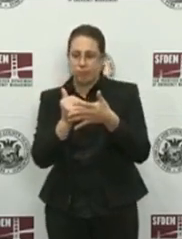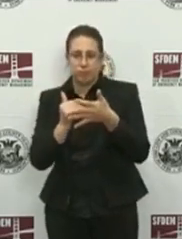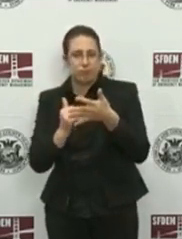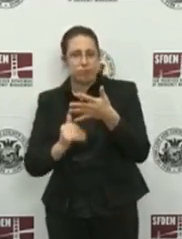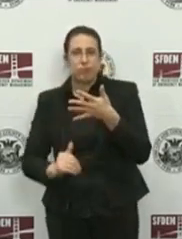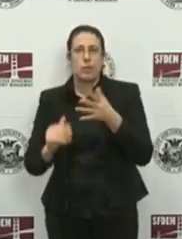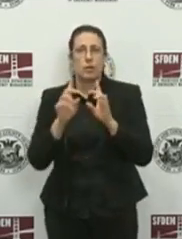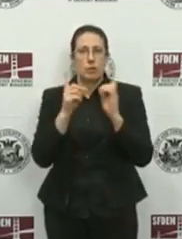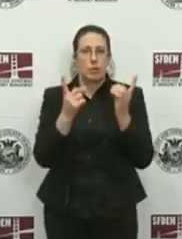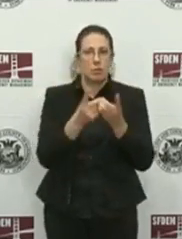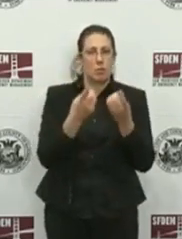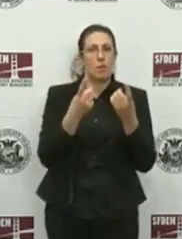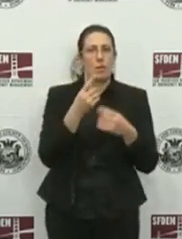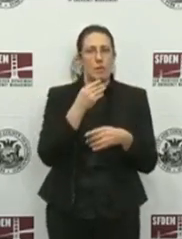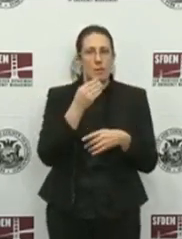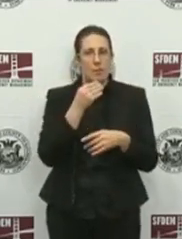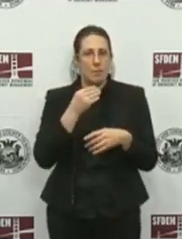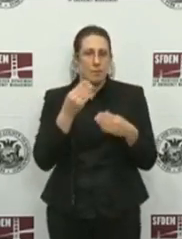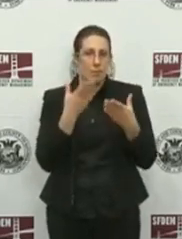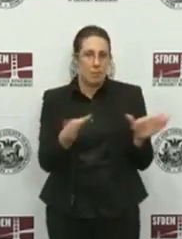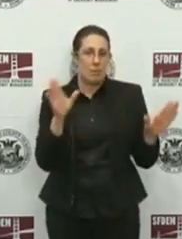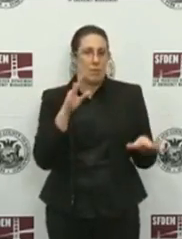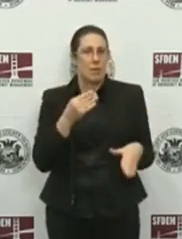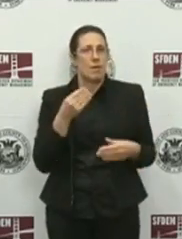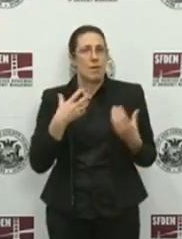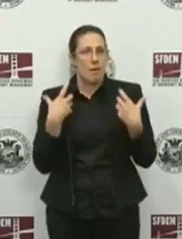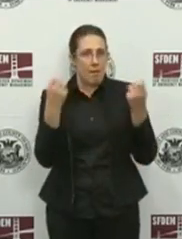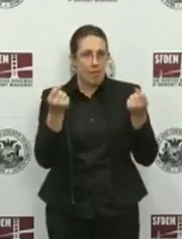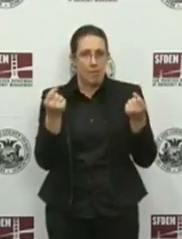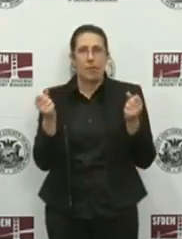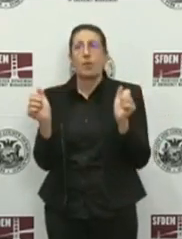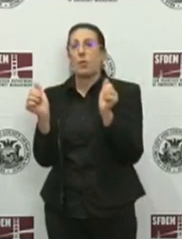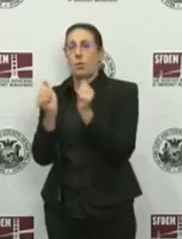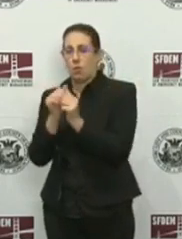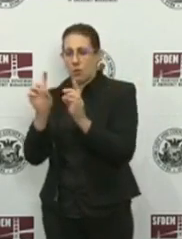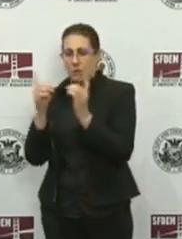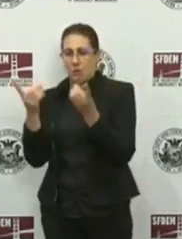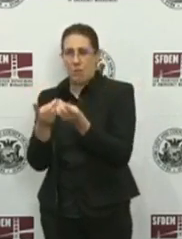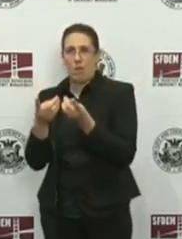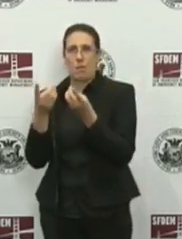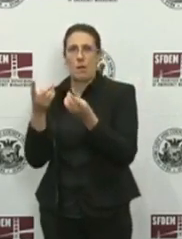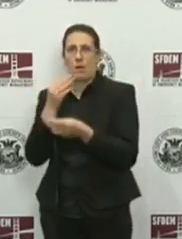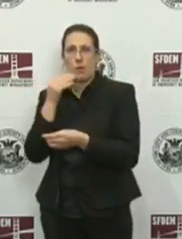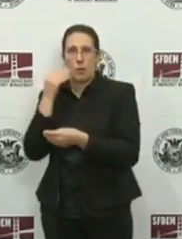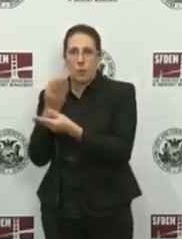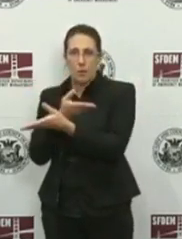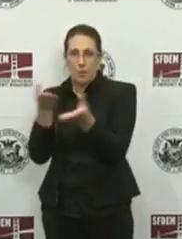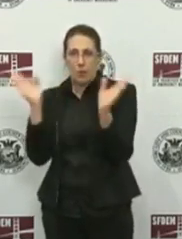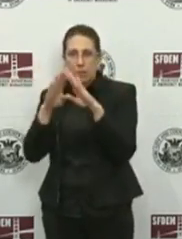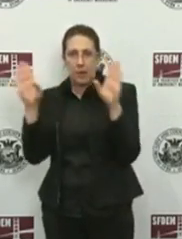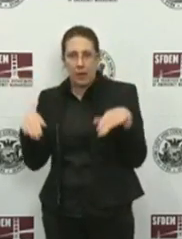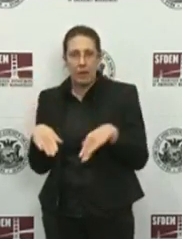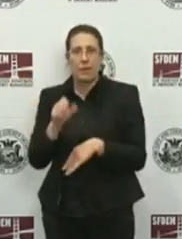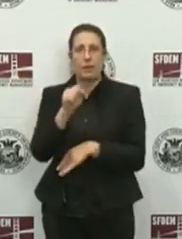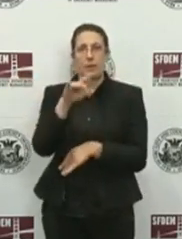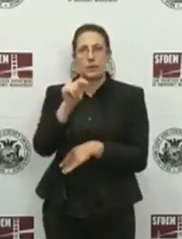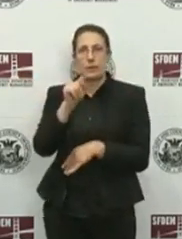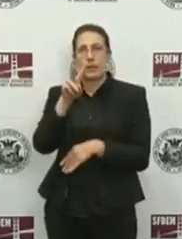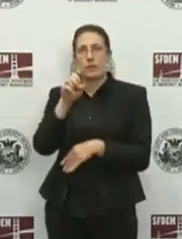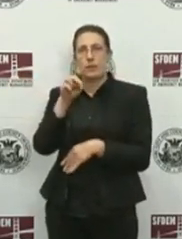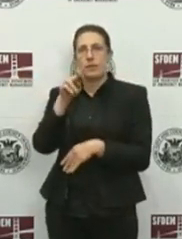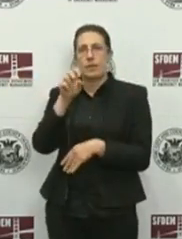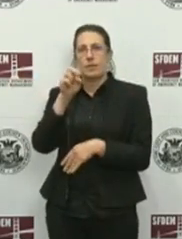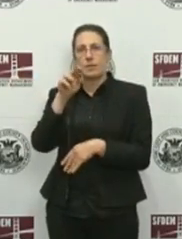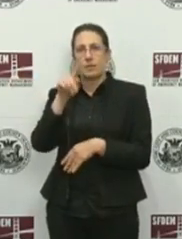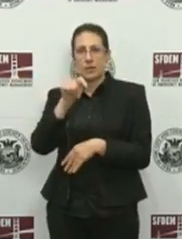with the Department of Homelessness and Supportive Housing and with the operator of MSC South, the St. Vincent de Paul Society, to